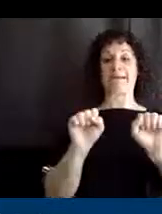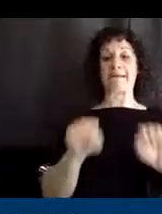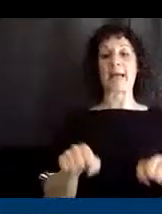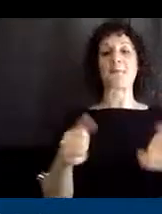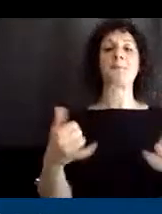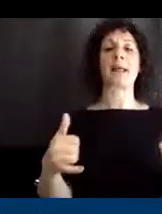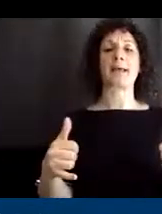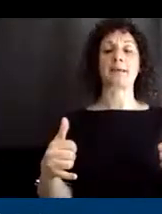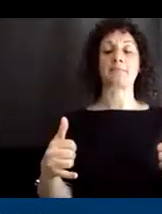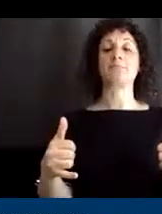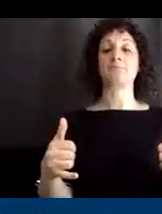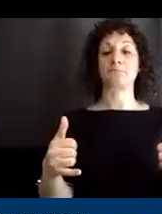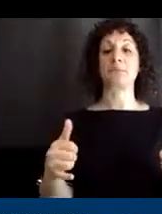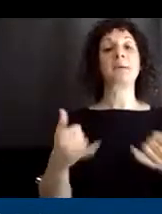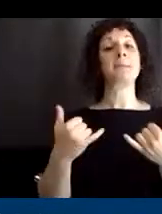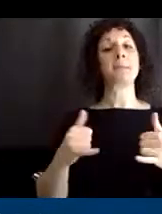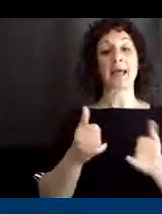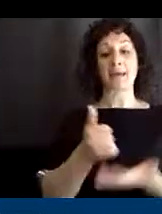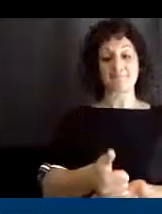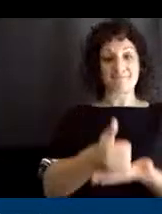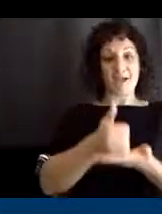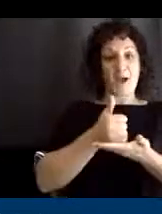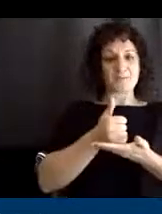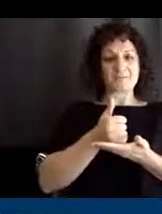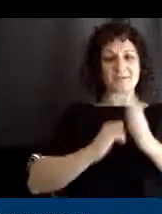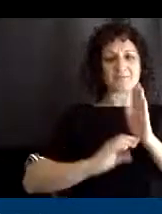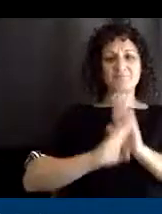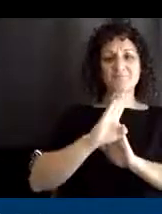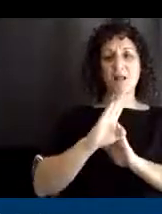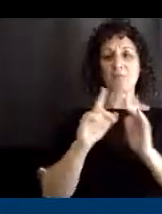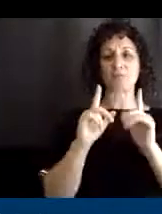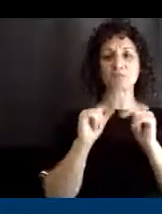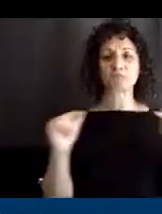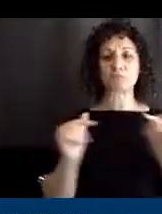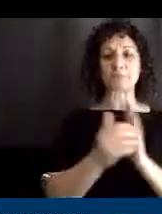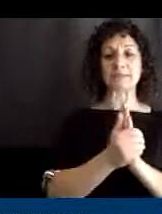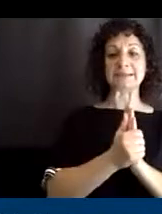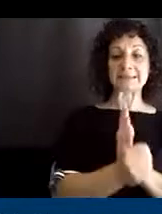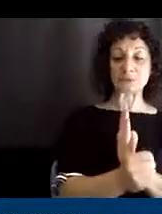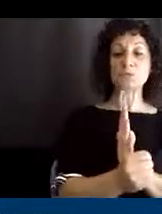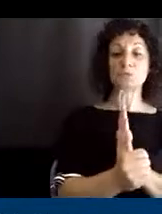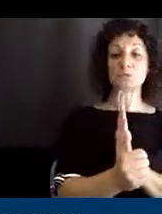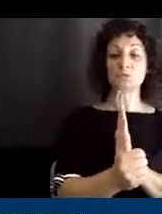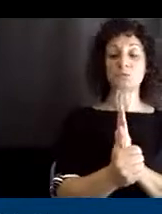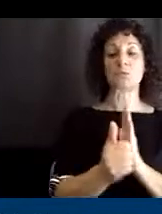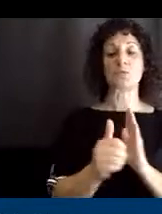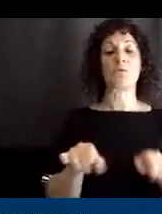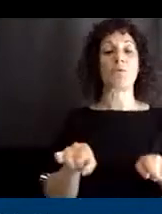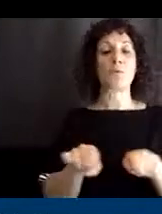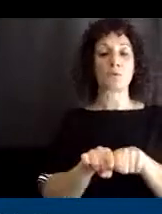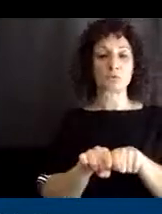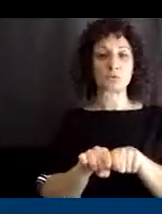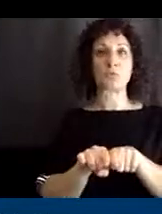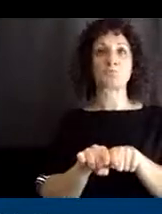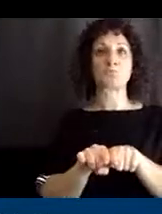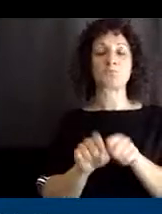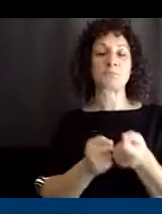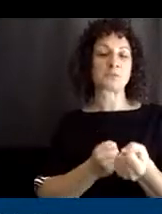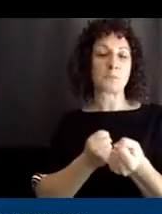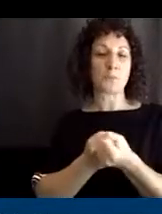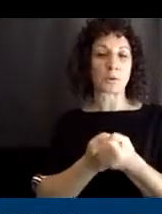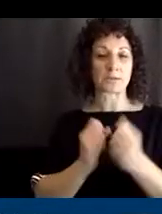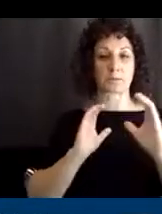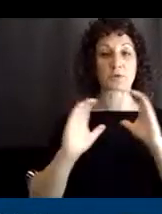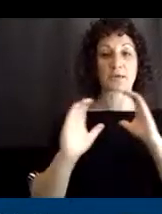play helps us develop a lot of different skills, and it also supports communication.